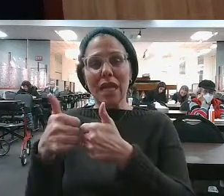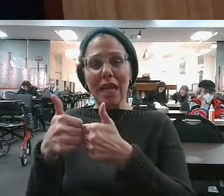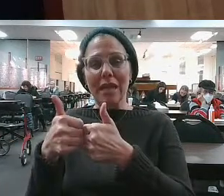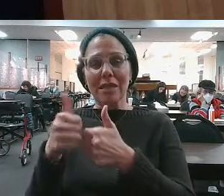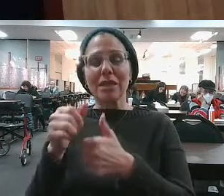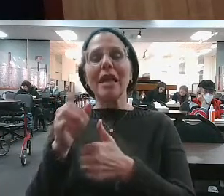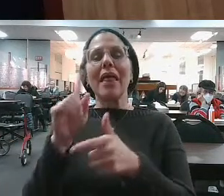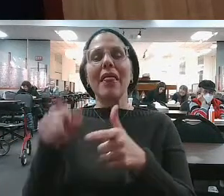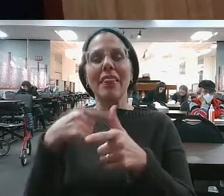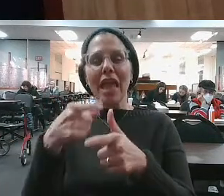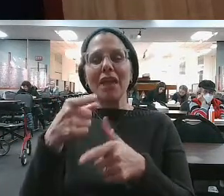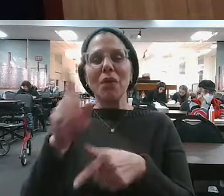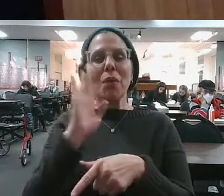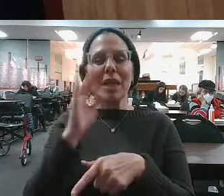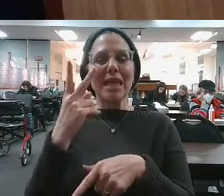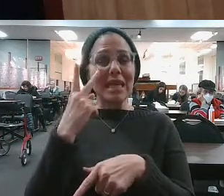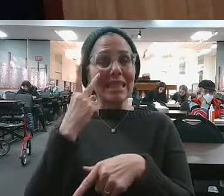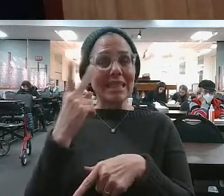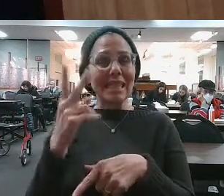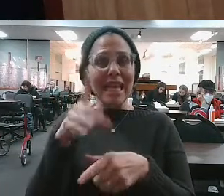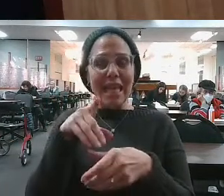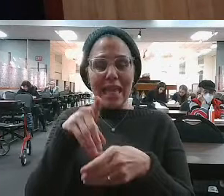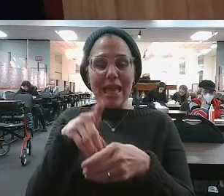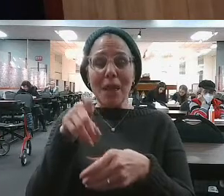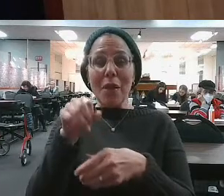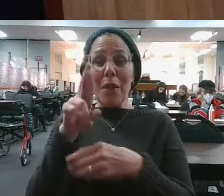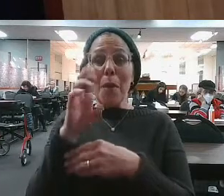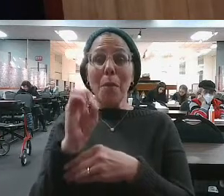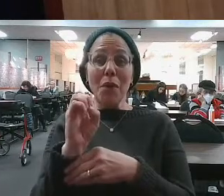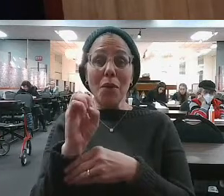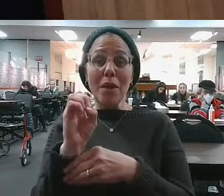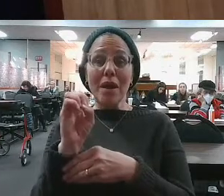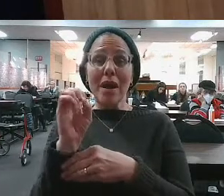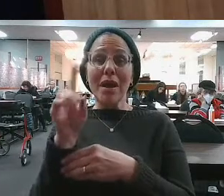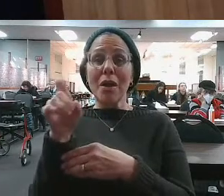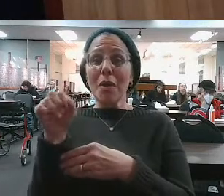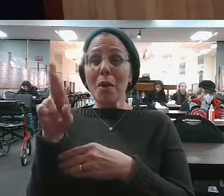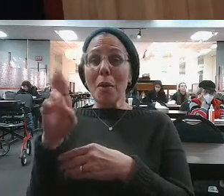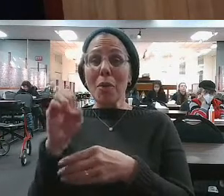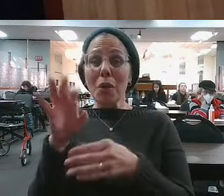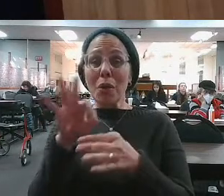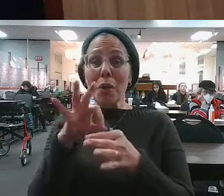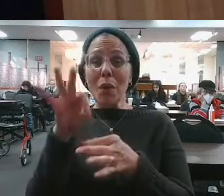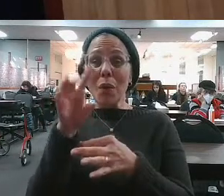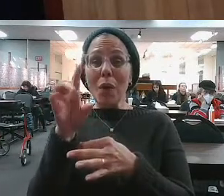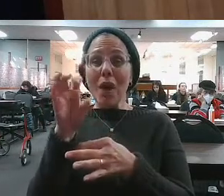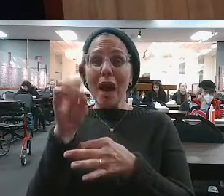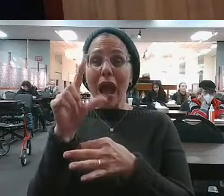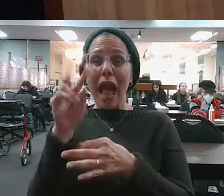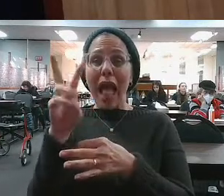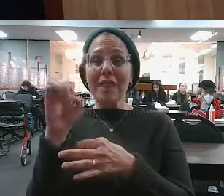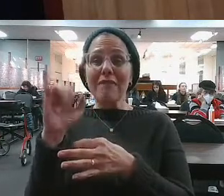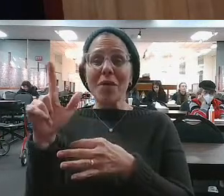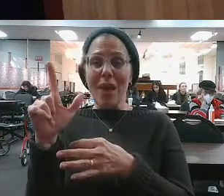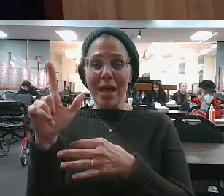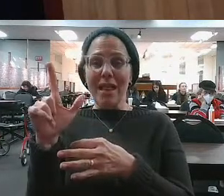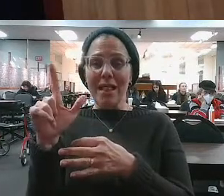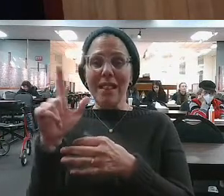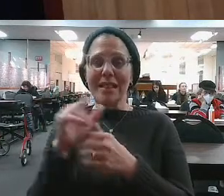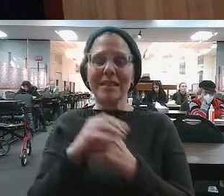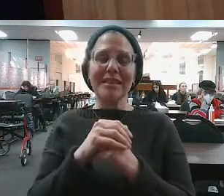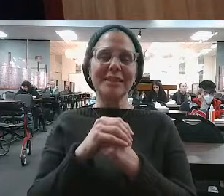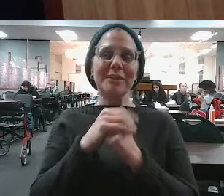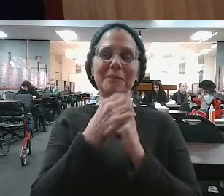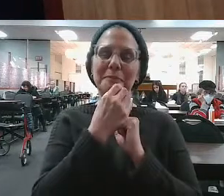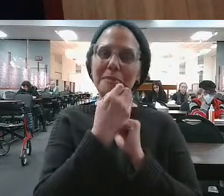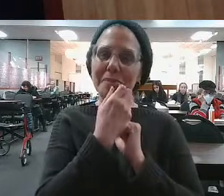oil only comes out when the aleph is pressed, when the aleph is crushed. So if you go back up, want to show you